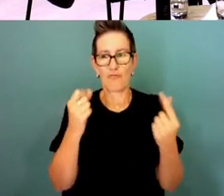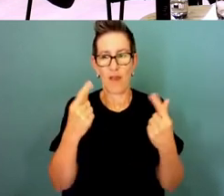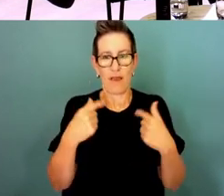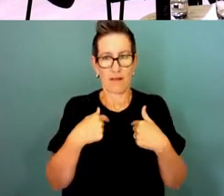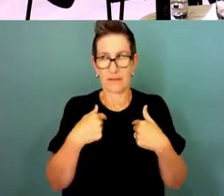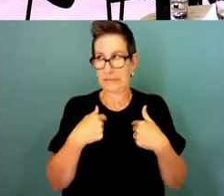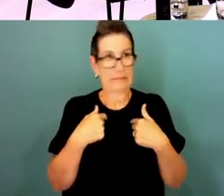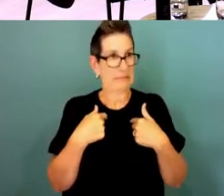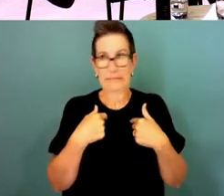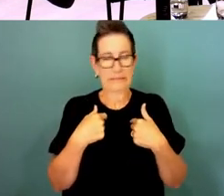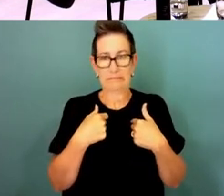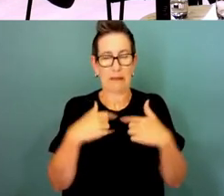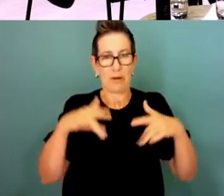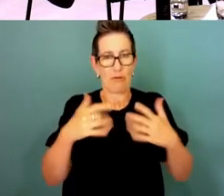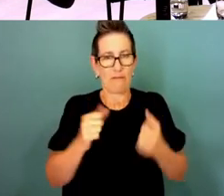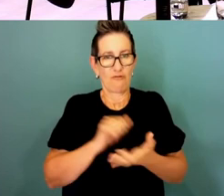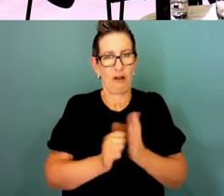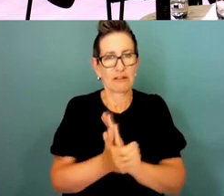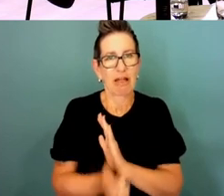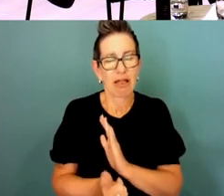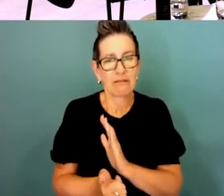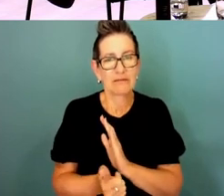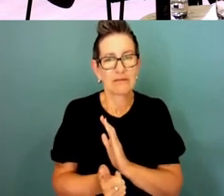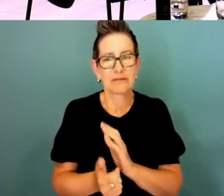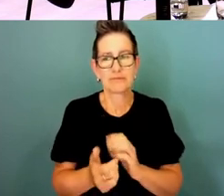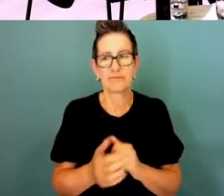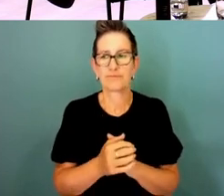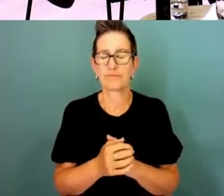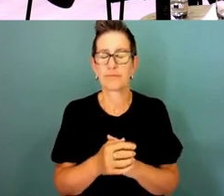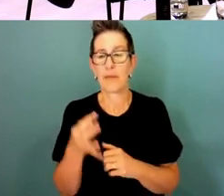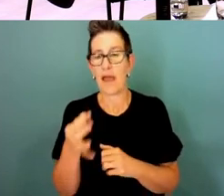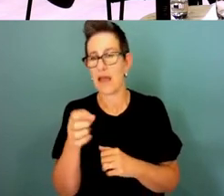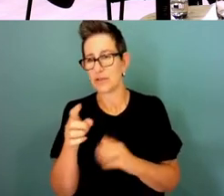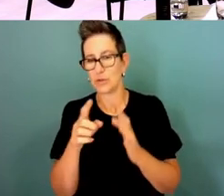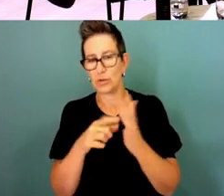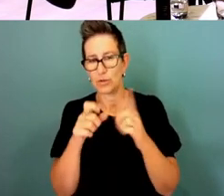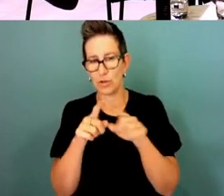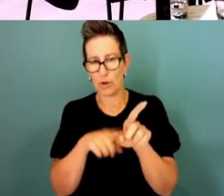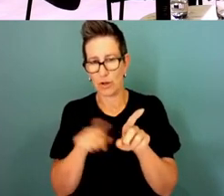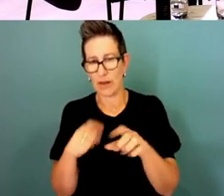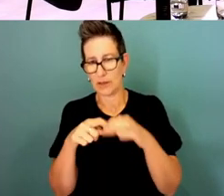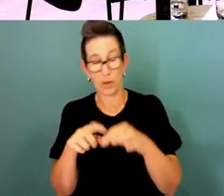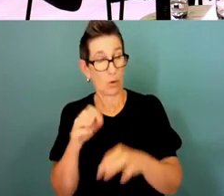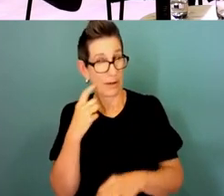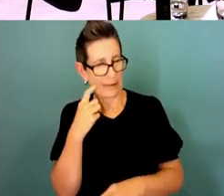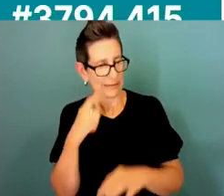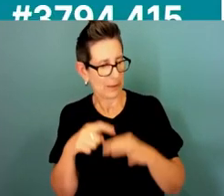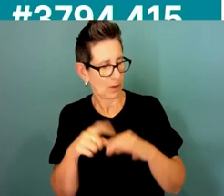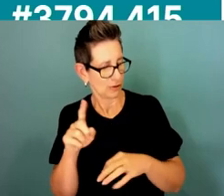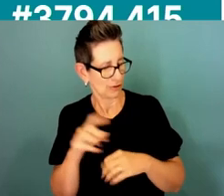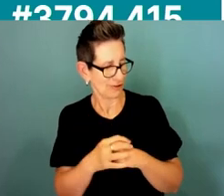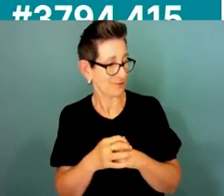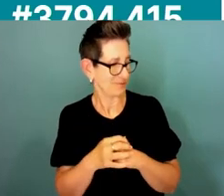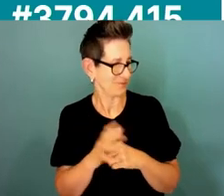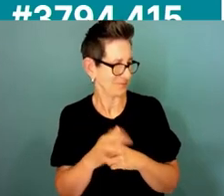need to be able to also anticipate that but I'm going to ask you the next question Jodie if that's okay that's not an easy one but you wouldn't expect